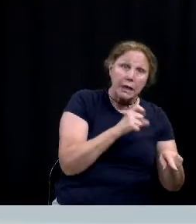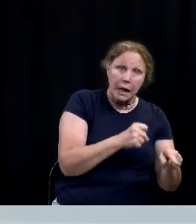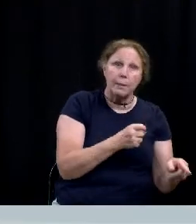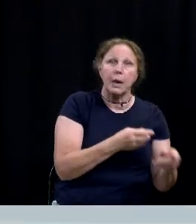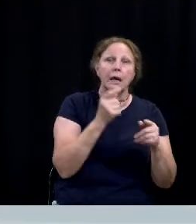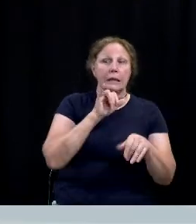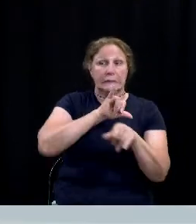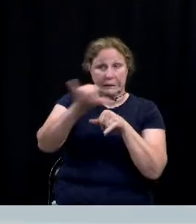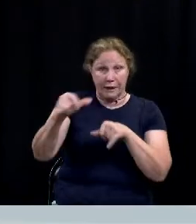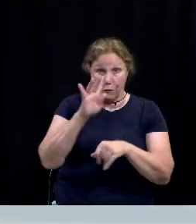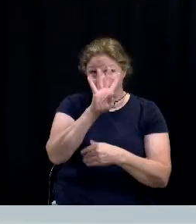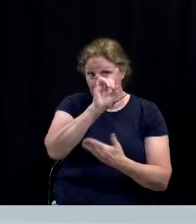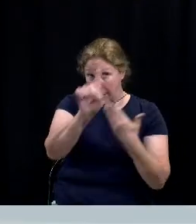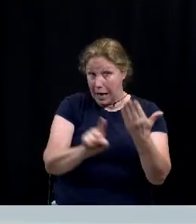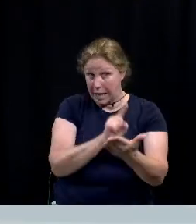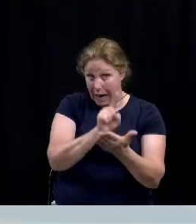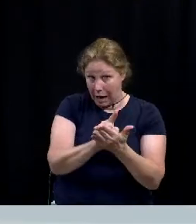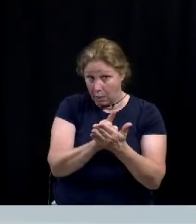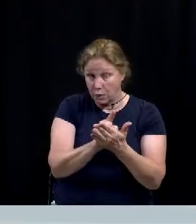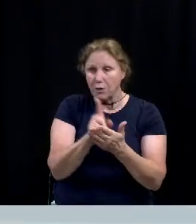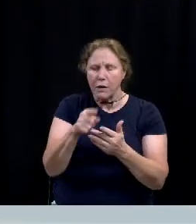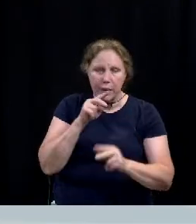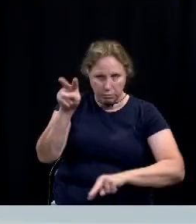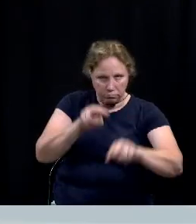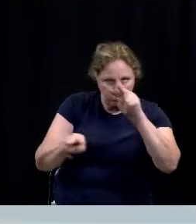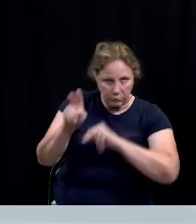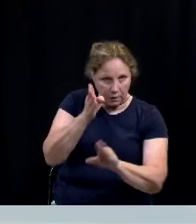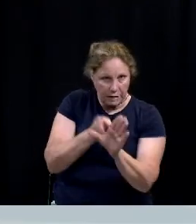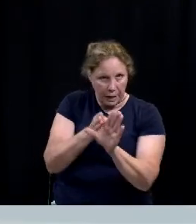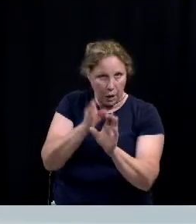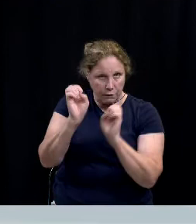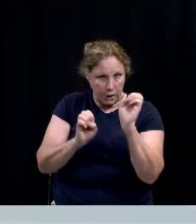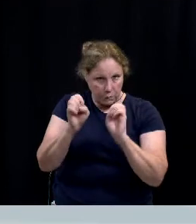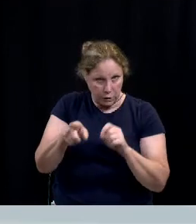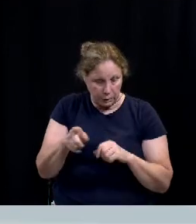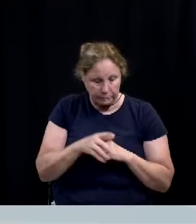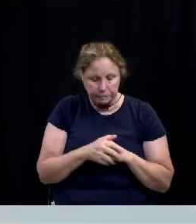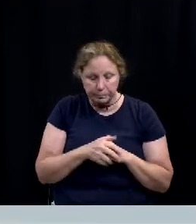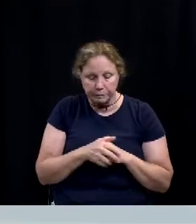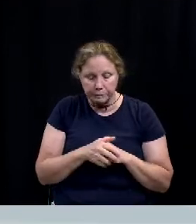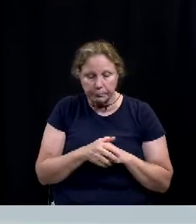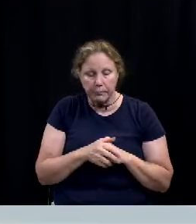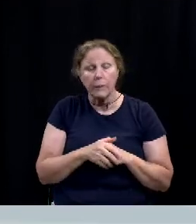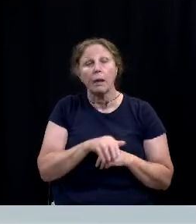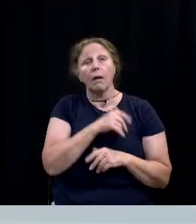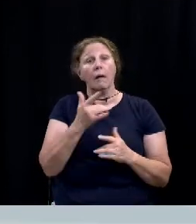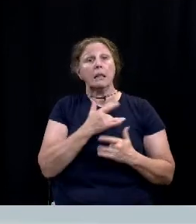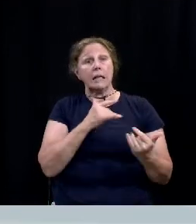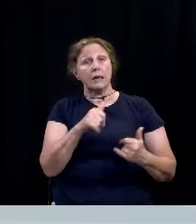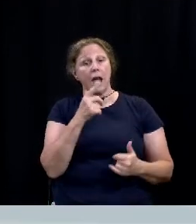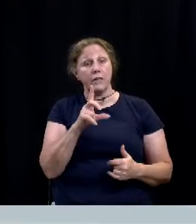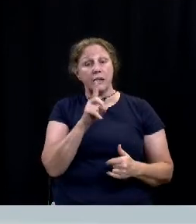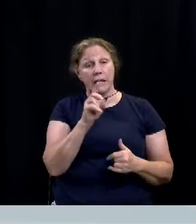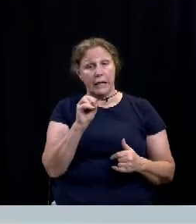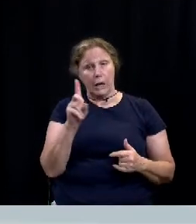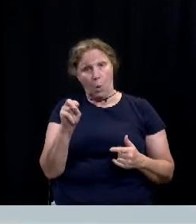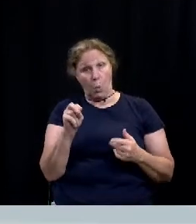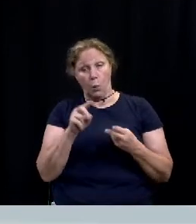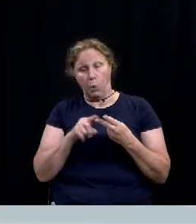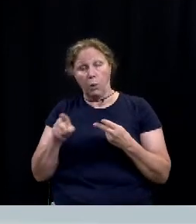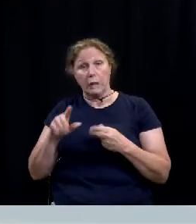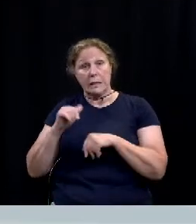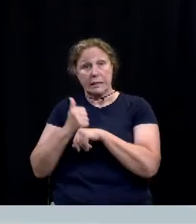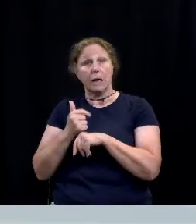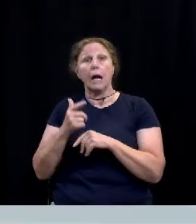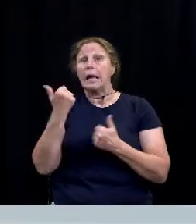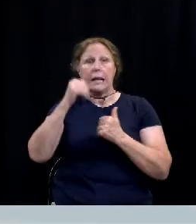48 hours for the LMHC to complete a psychiatric evaluation The other common method to obtain an EDO laid out in this section is that any